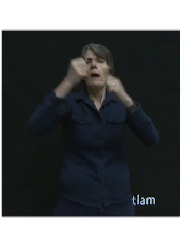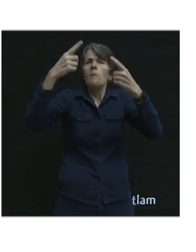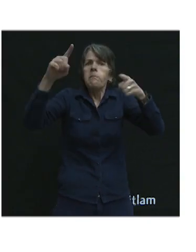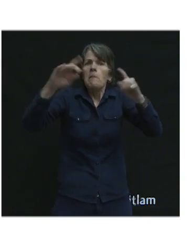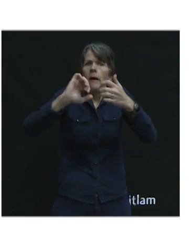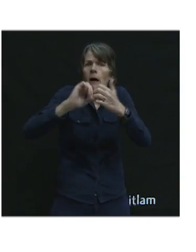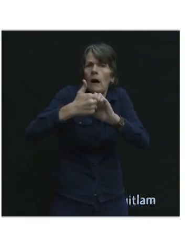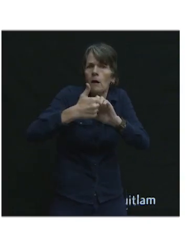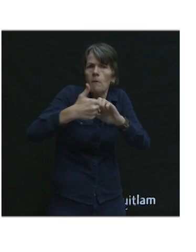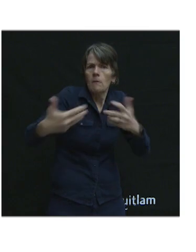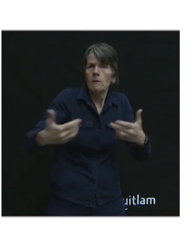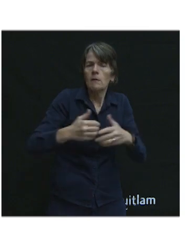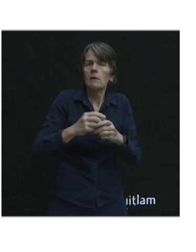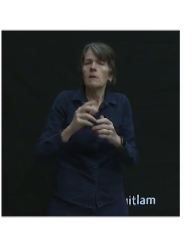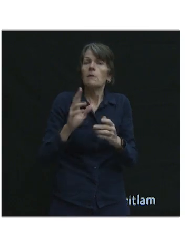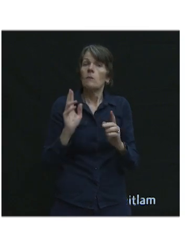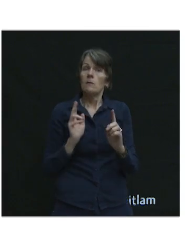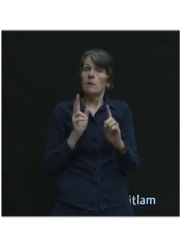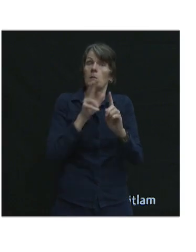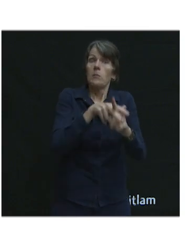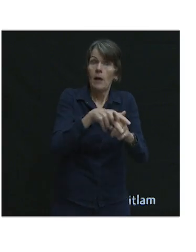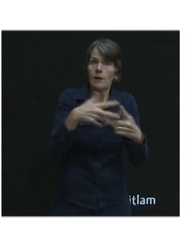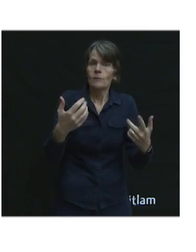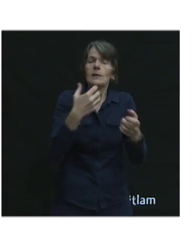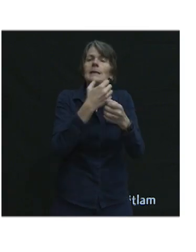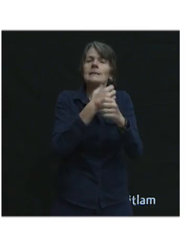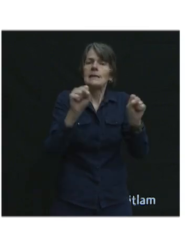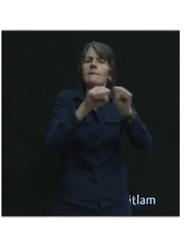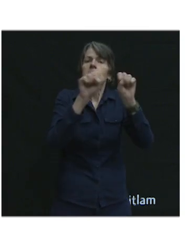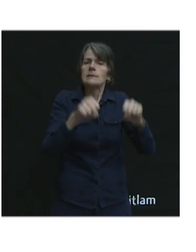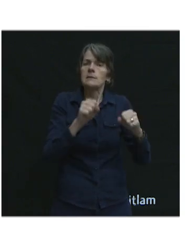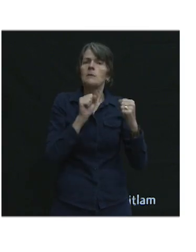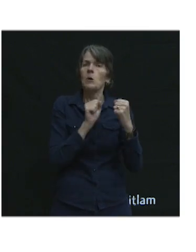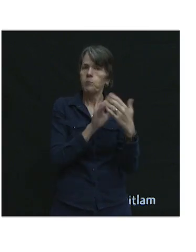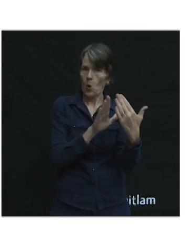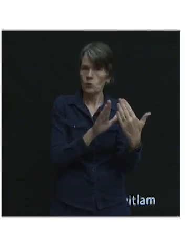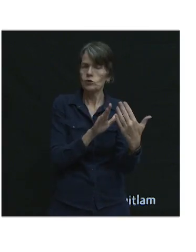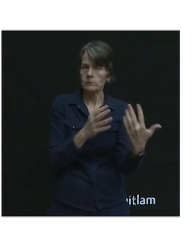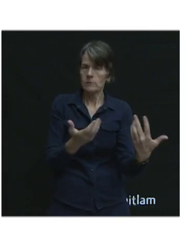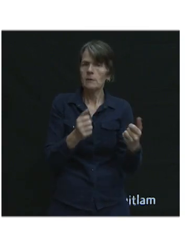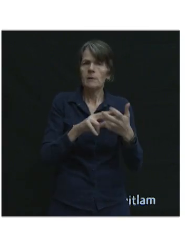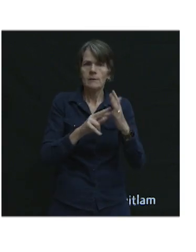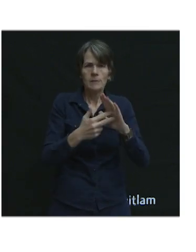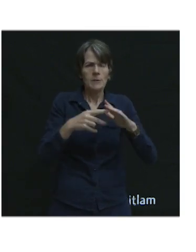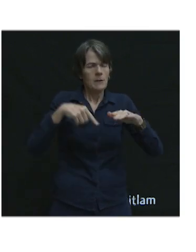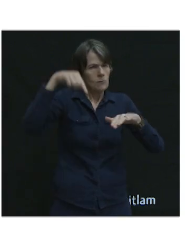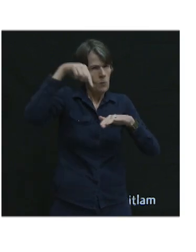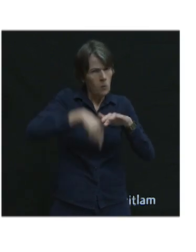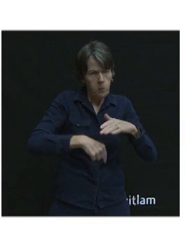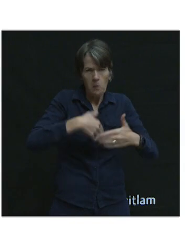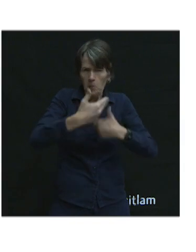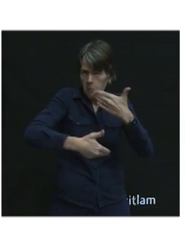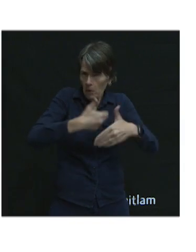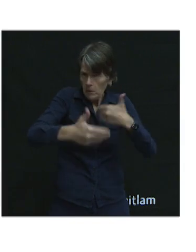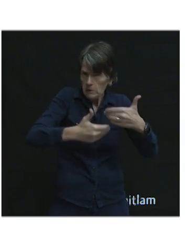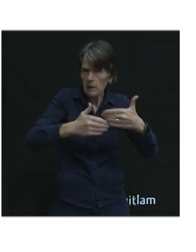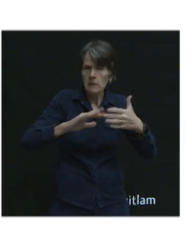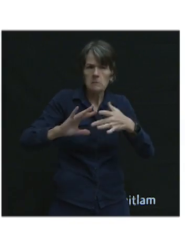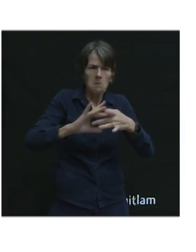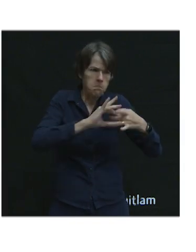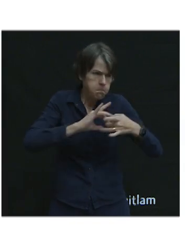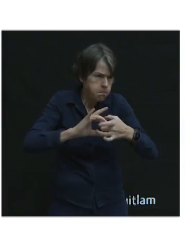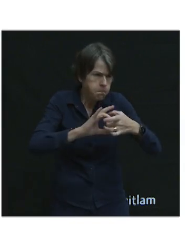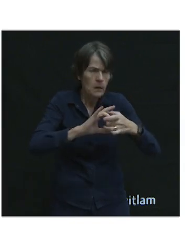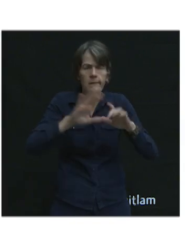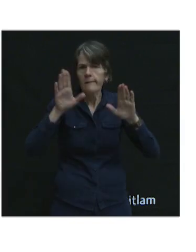it by applying what's called the safe system approach. And this is an integrated and comprehensive process that